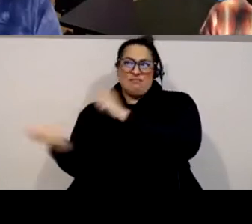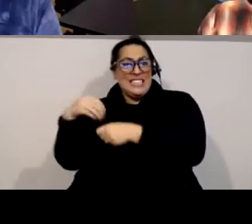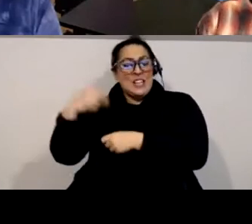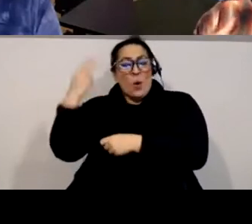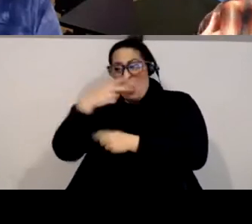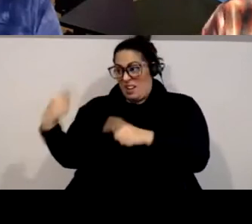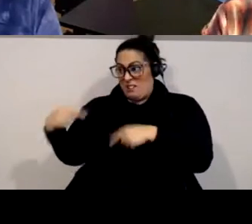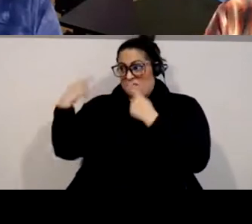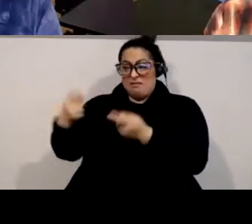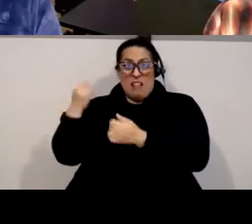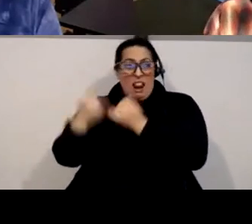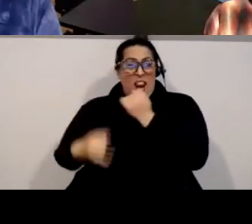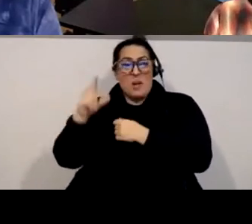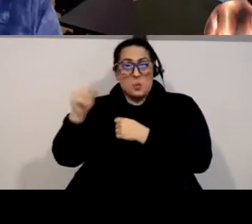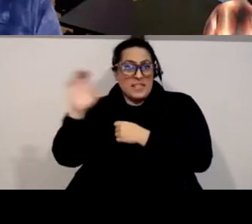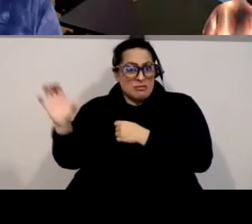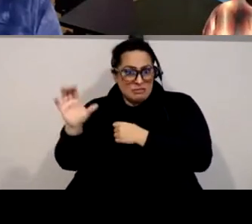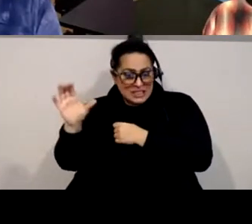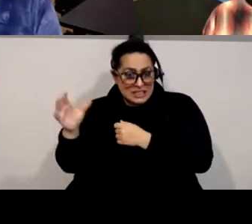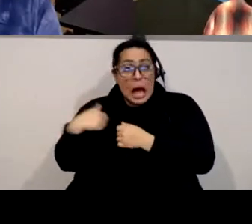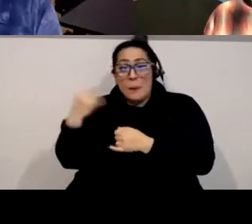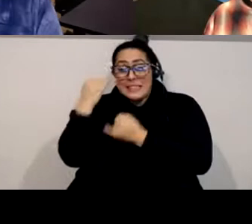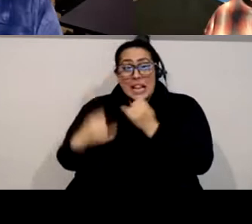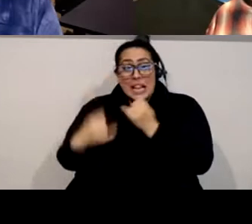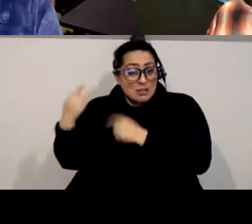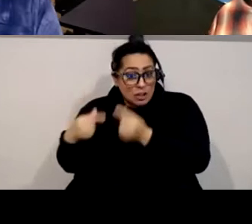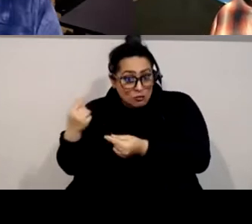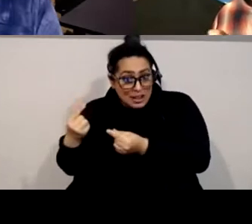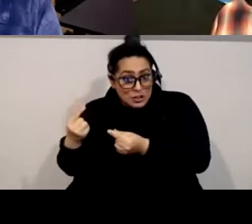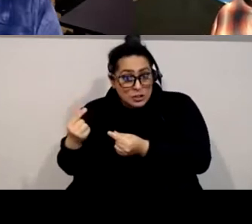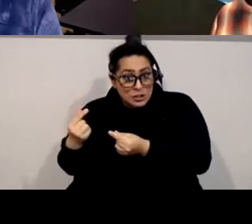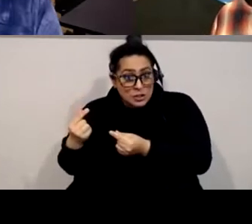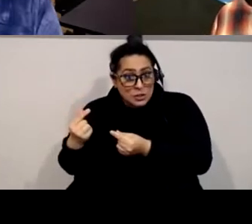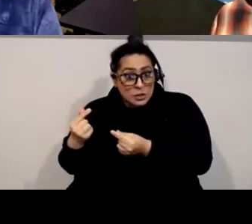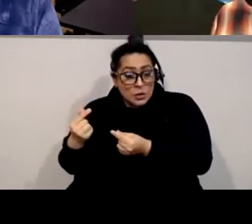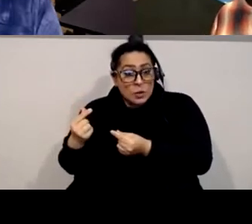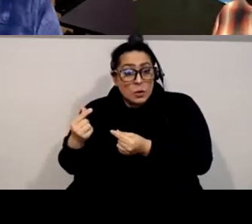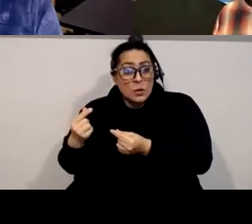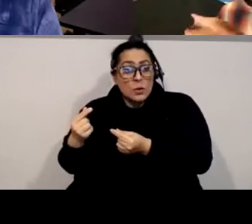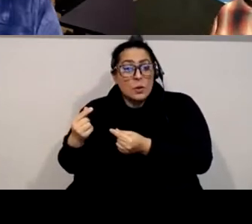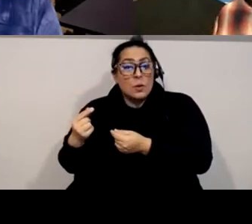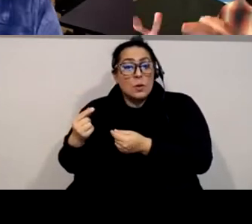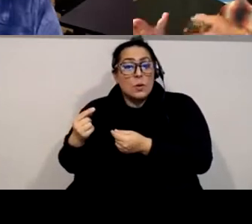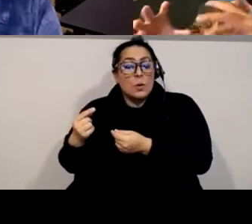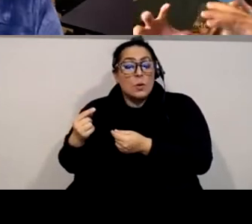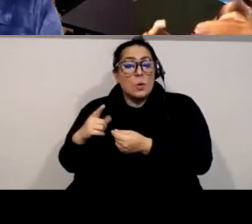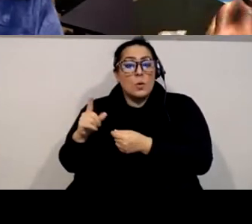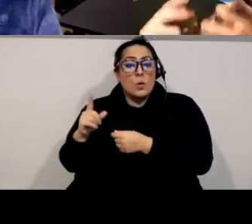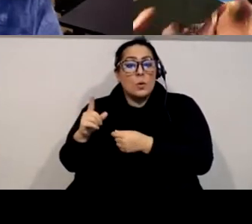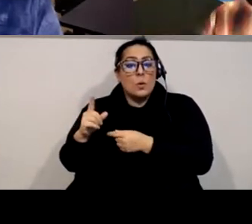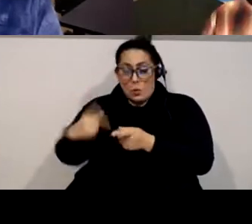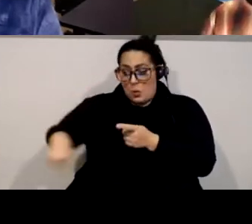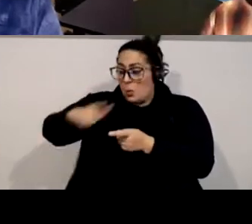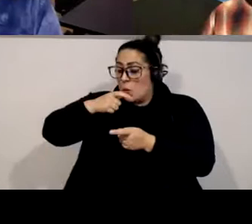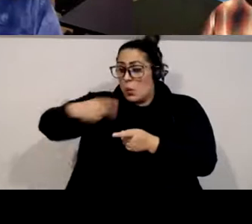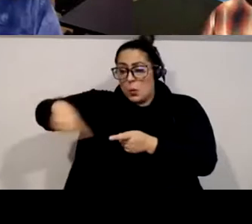and i was i was the last generation uh for which um people were like forget that like we're